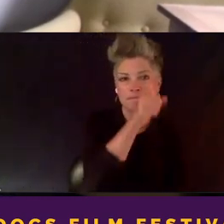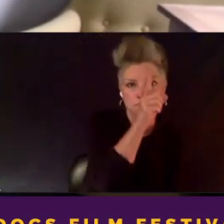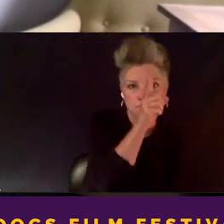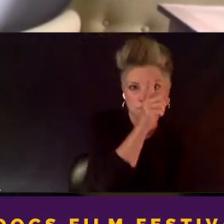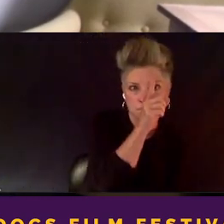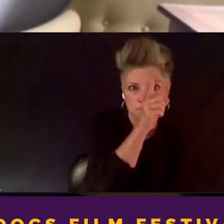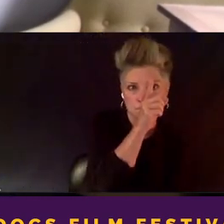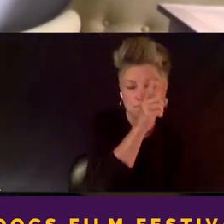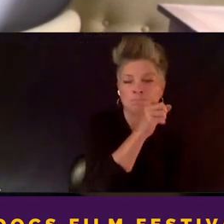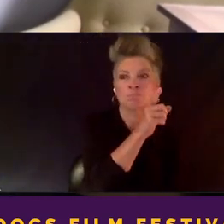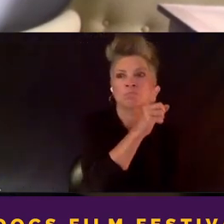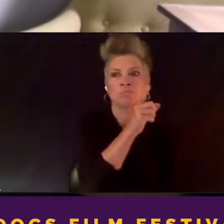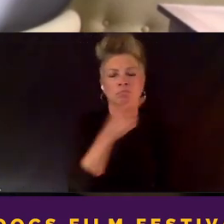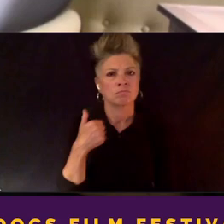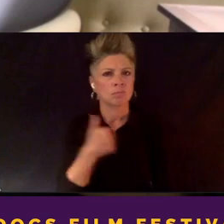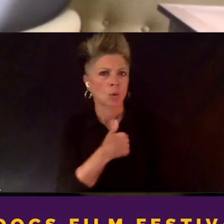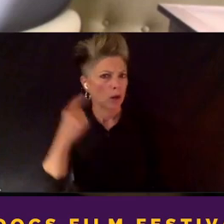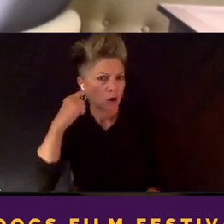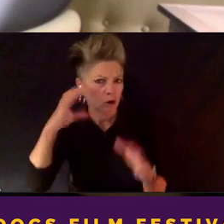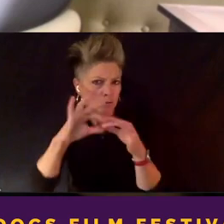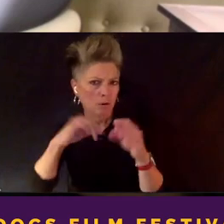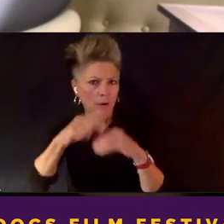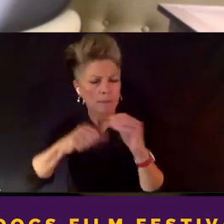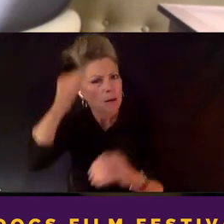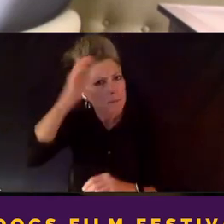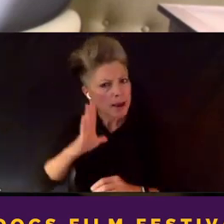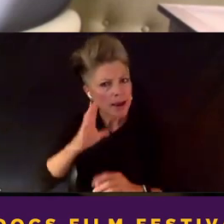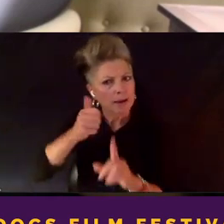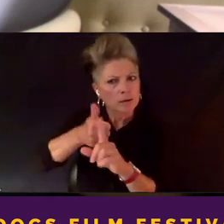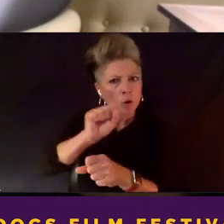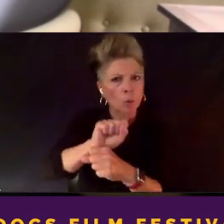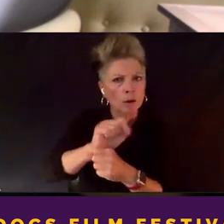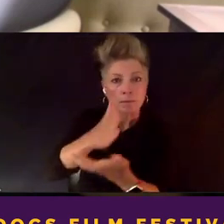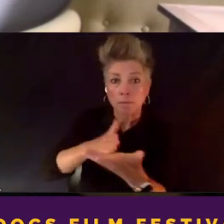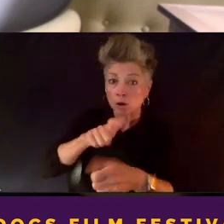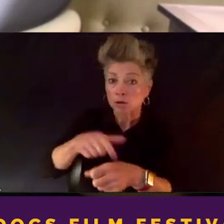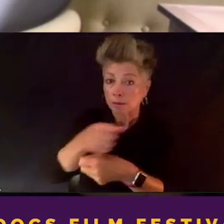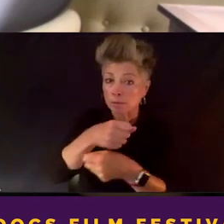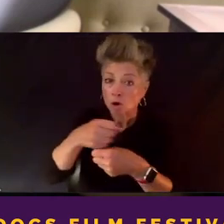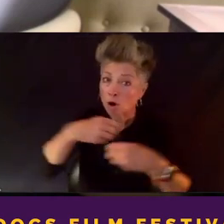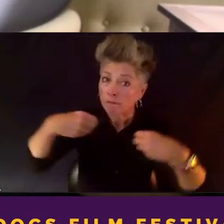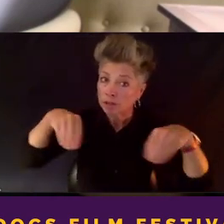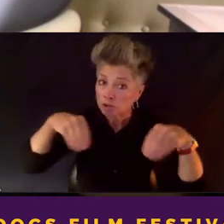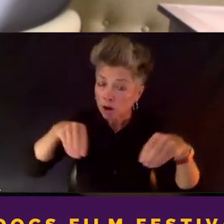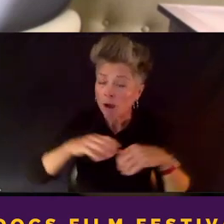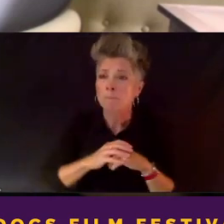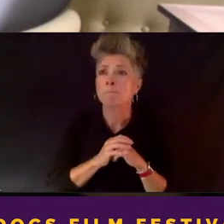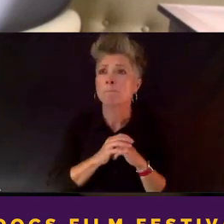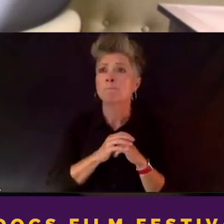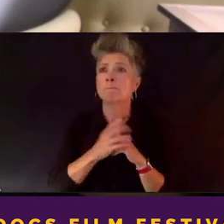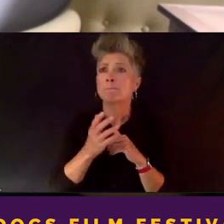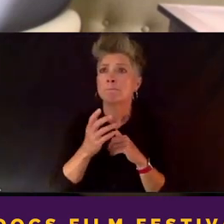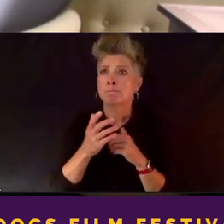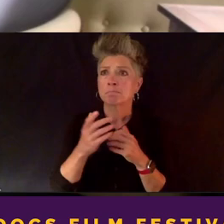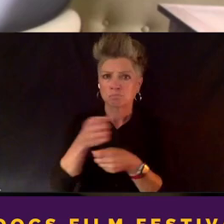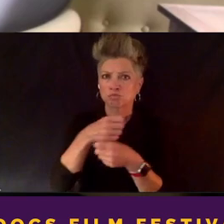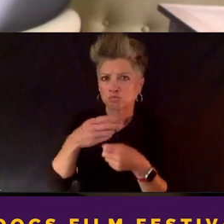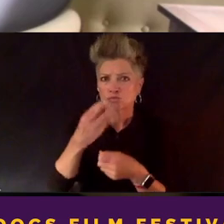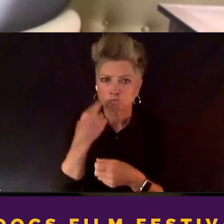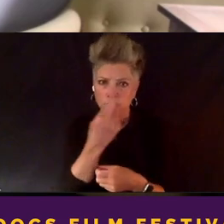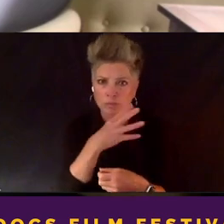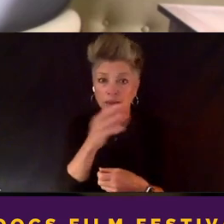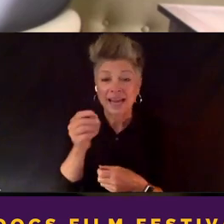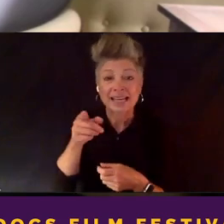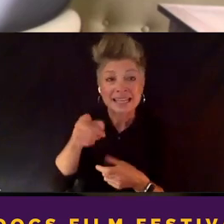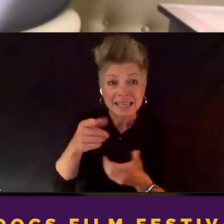about this guy who was working part time at a coffee shop to afford to go through death certificates